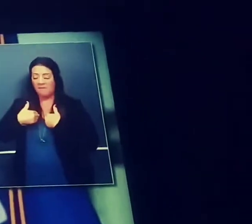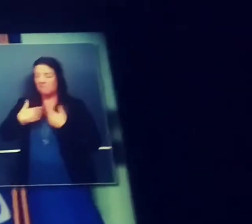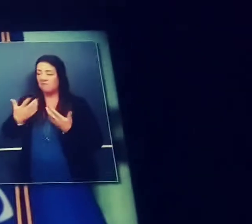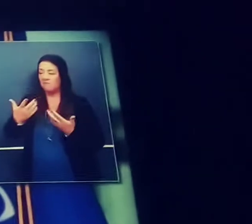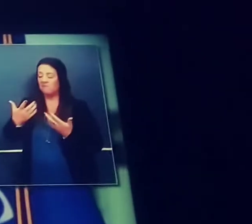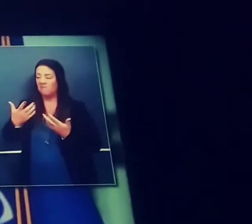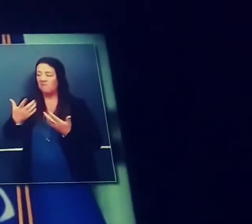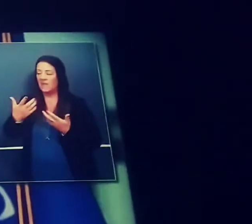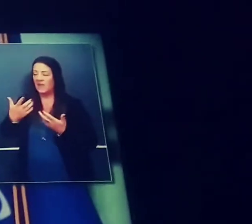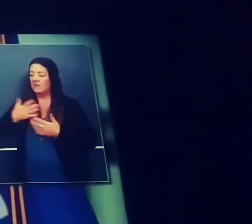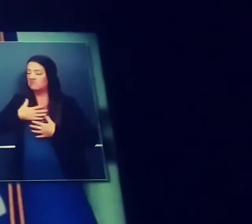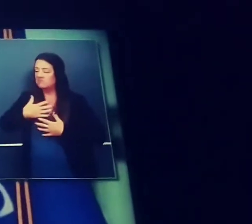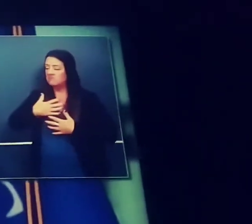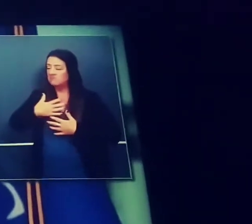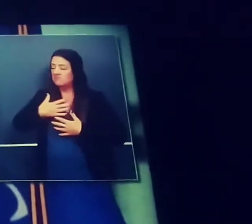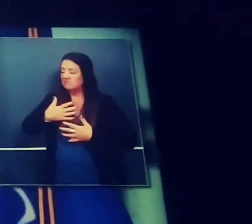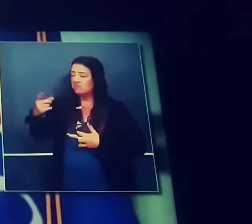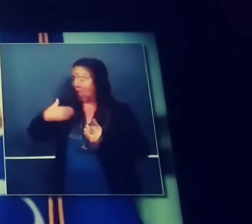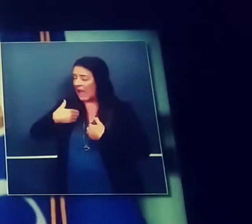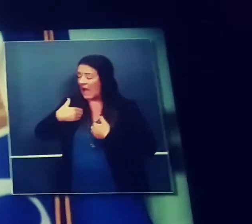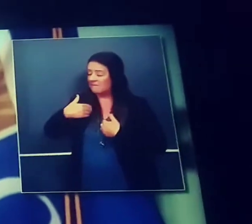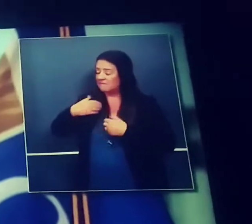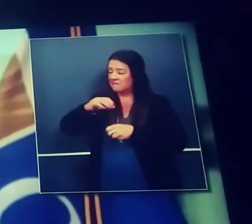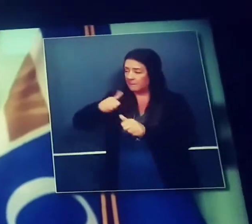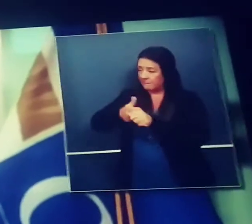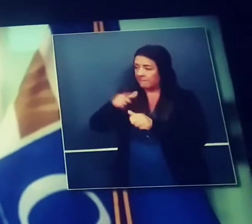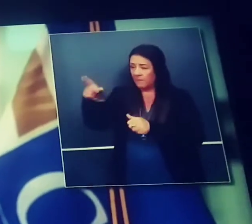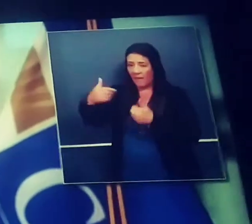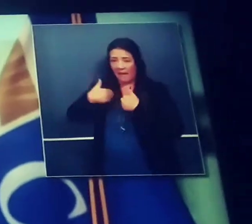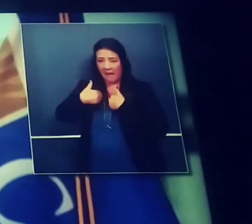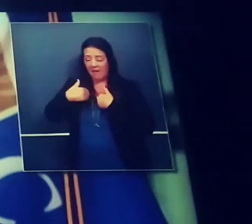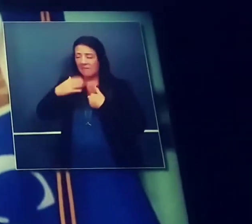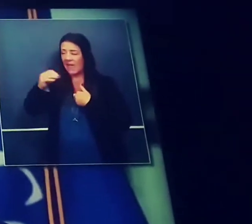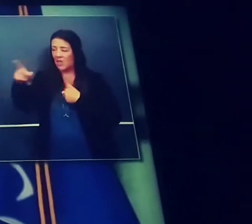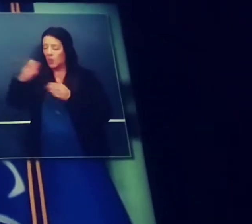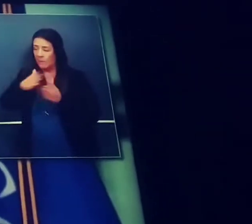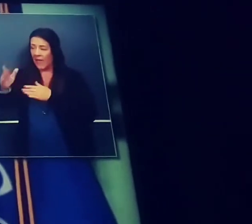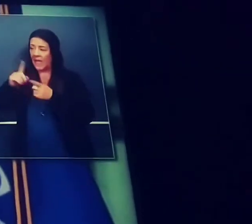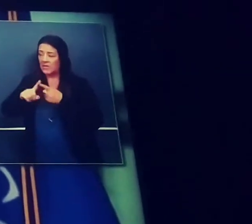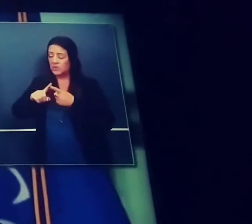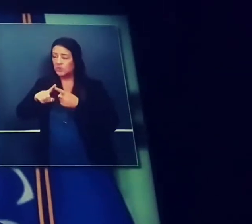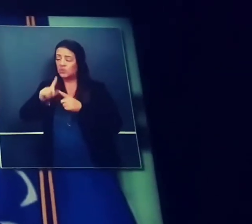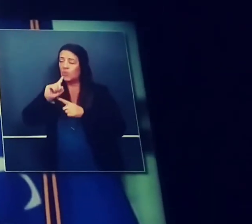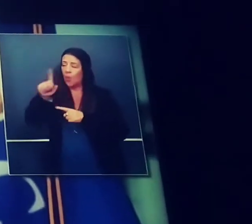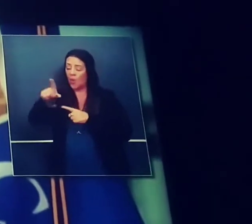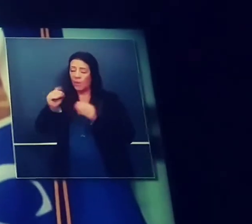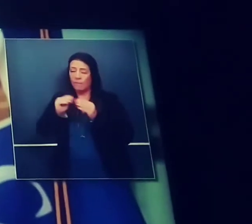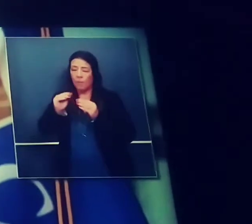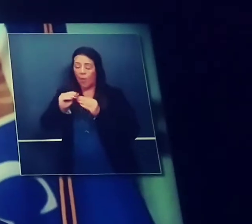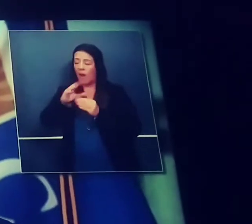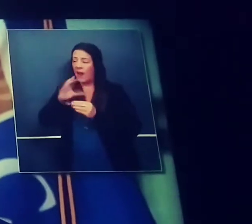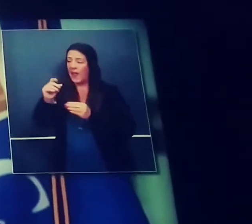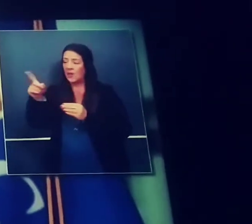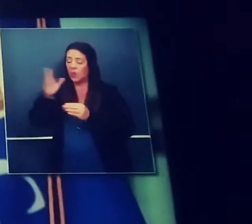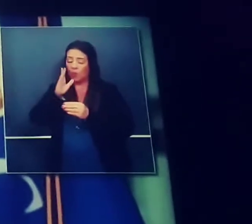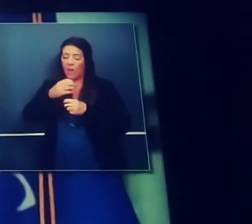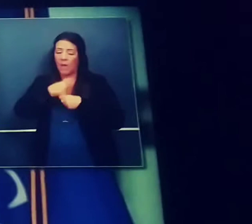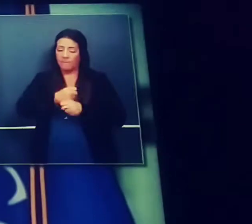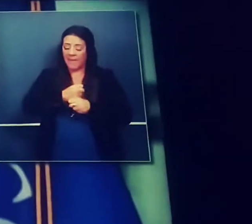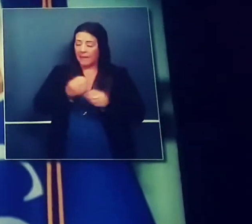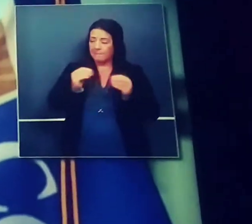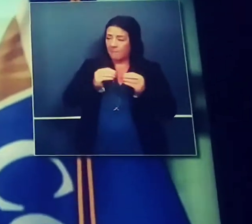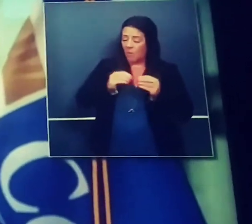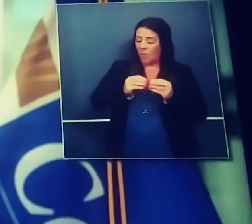FEMA to procure more workers, including those that were being produced by GN and others. We were given